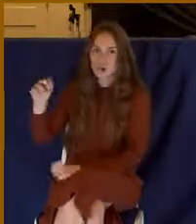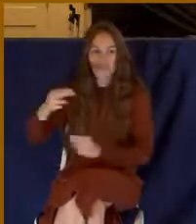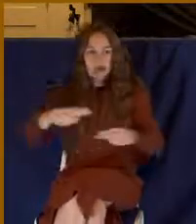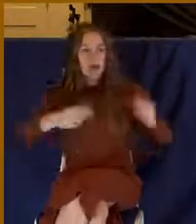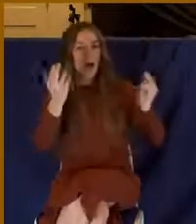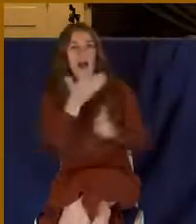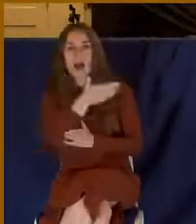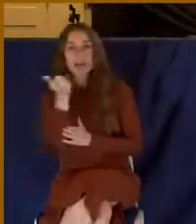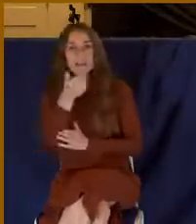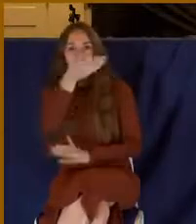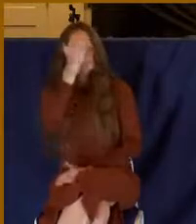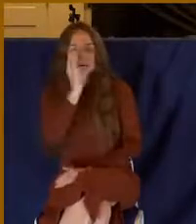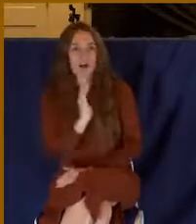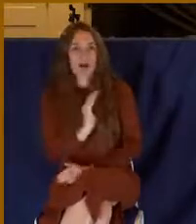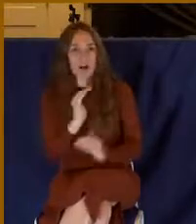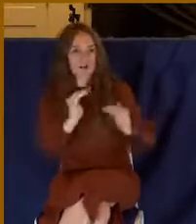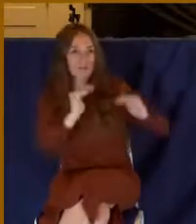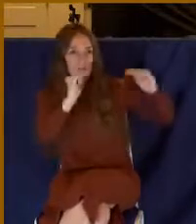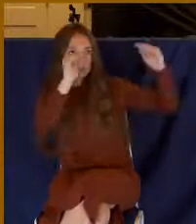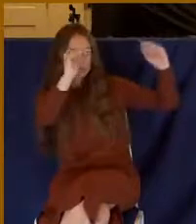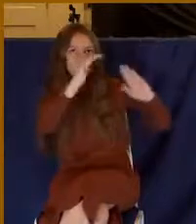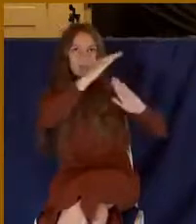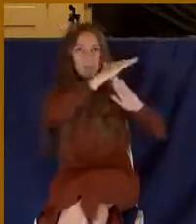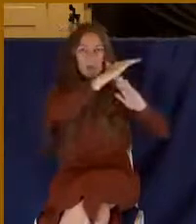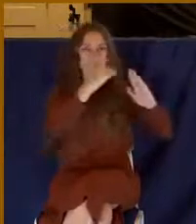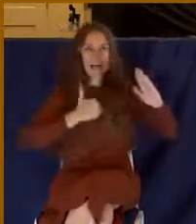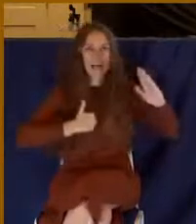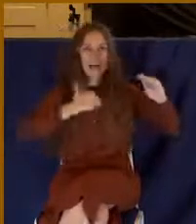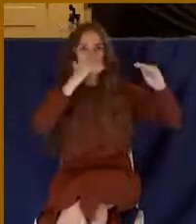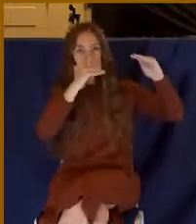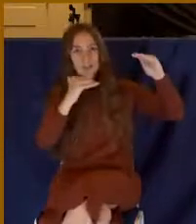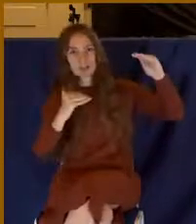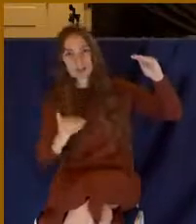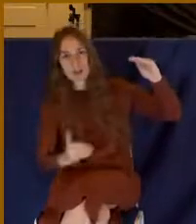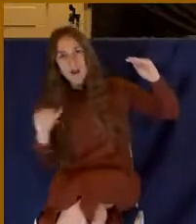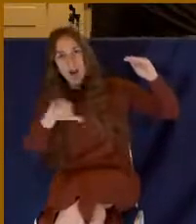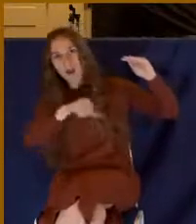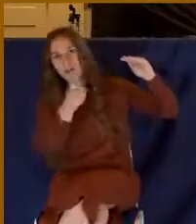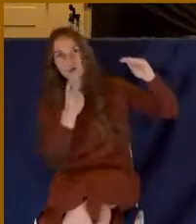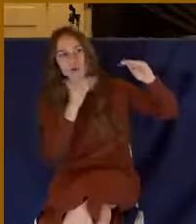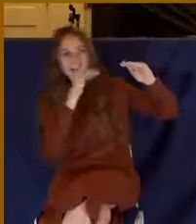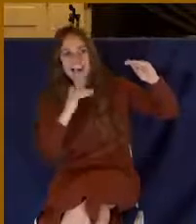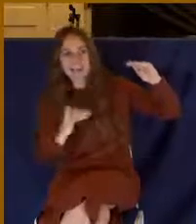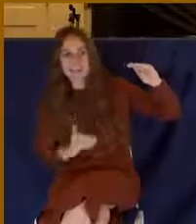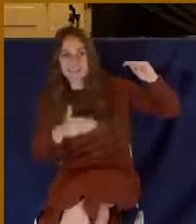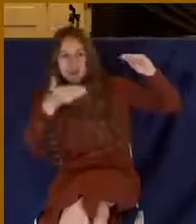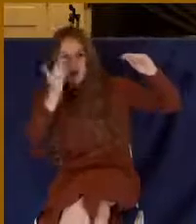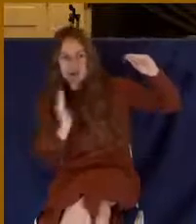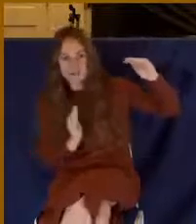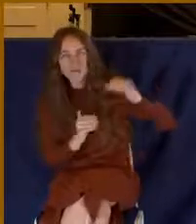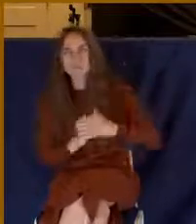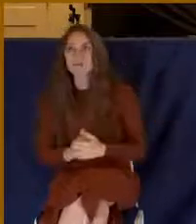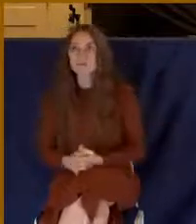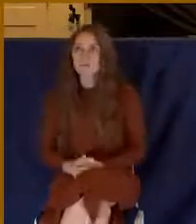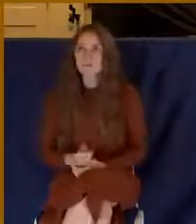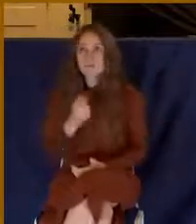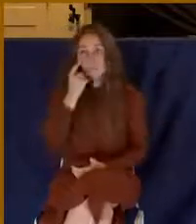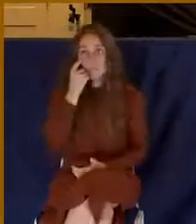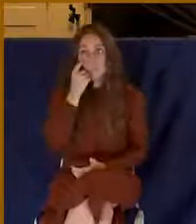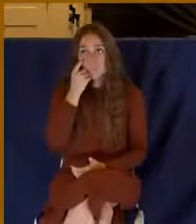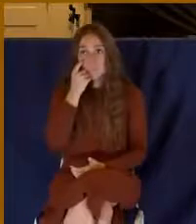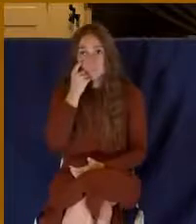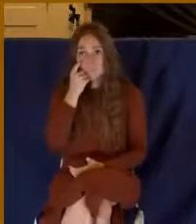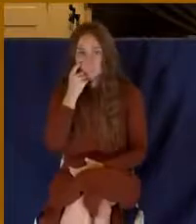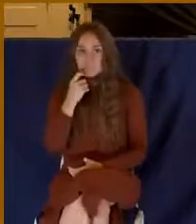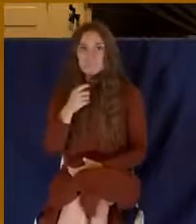emanated lesser gods, demiurge or emanations, as some would call it. And somewhere down